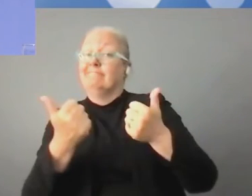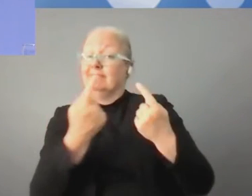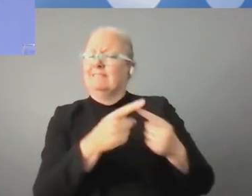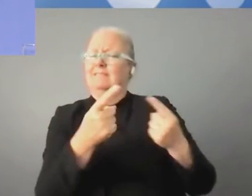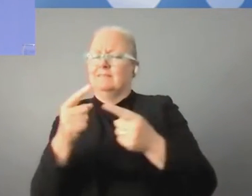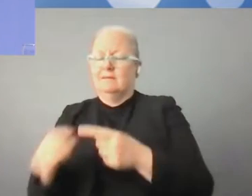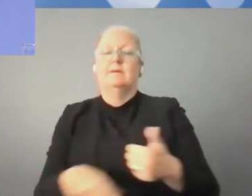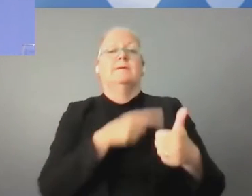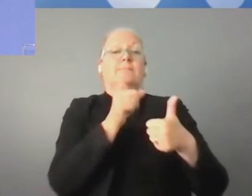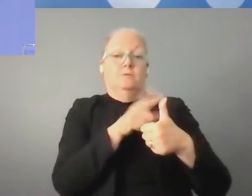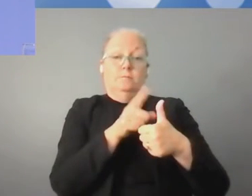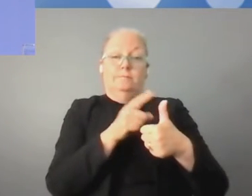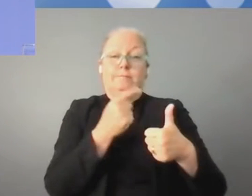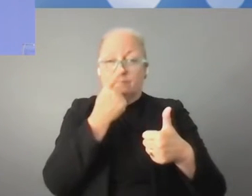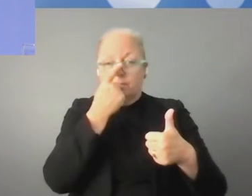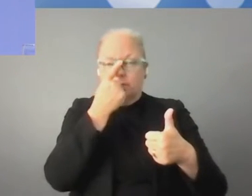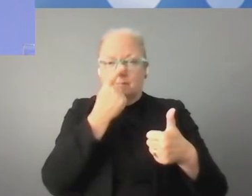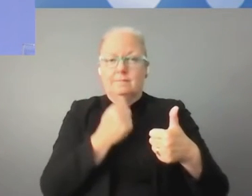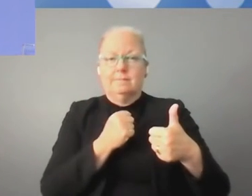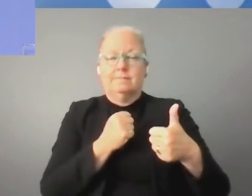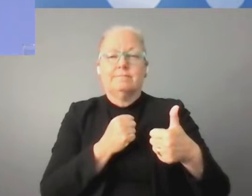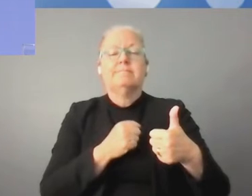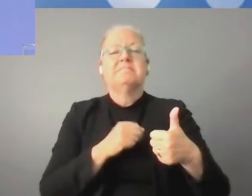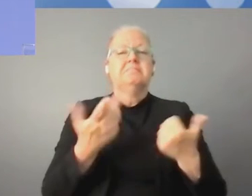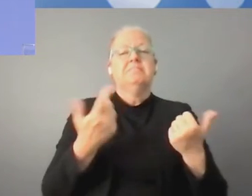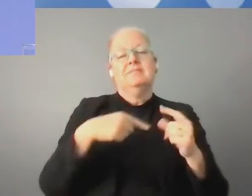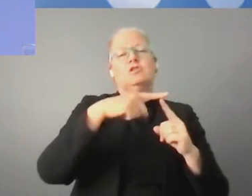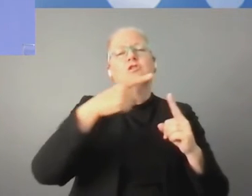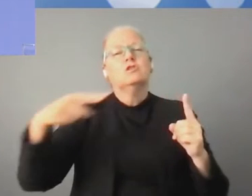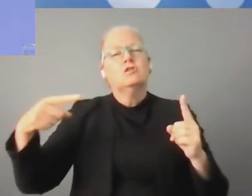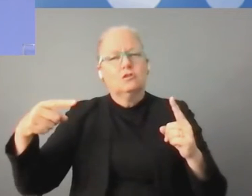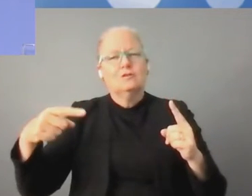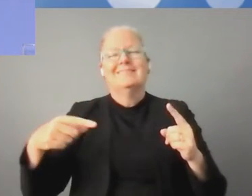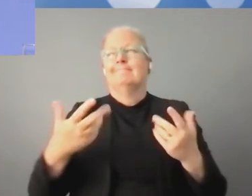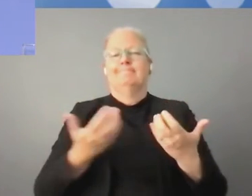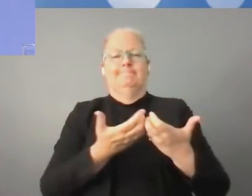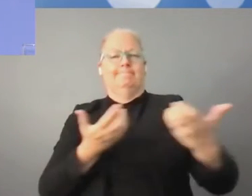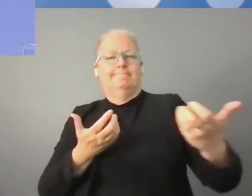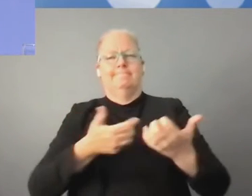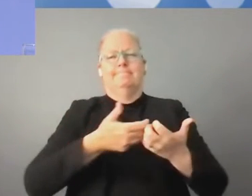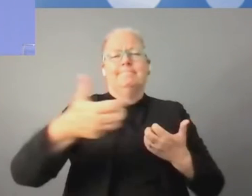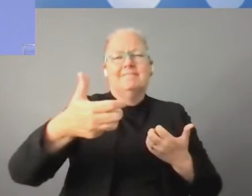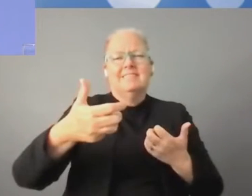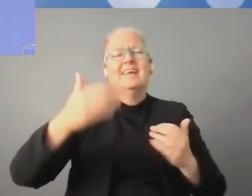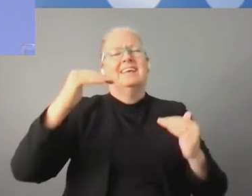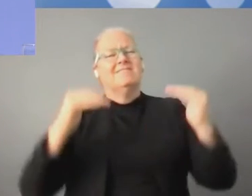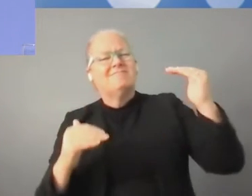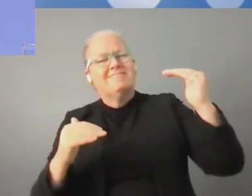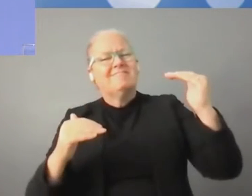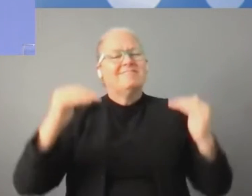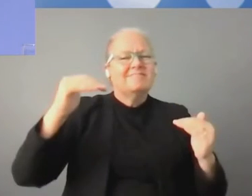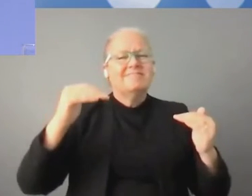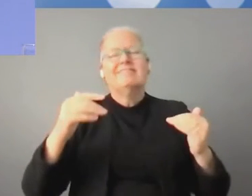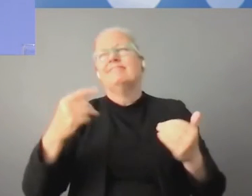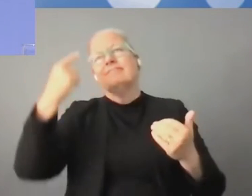the digital divide and inequalities in terms of access to the